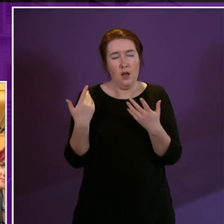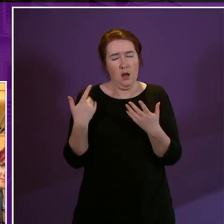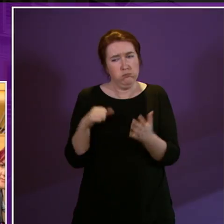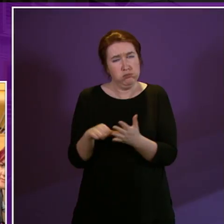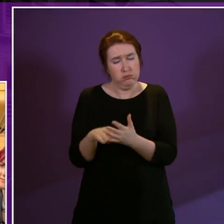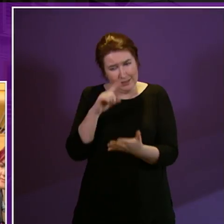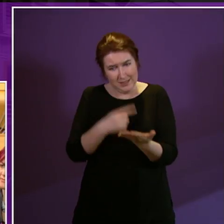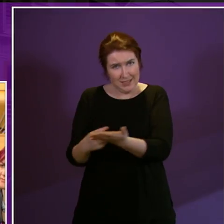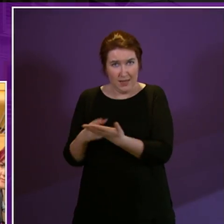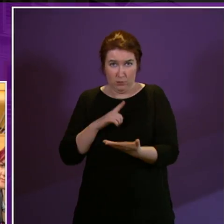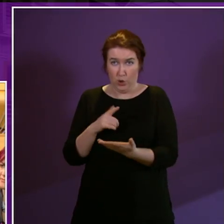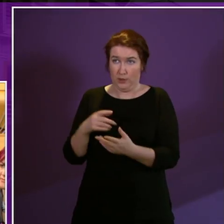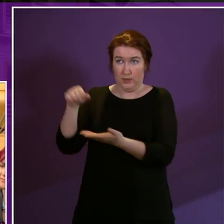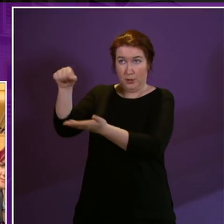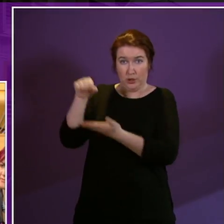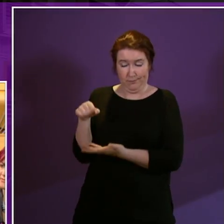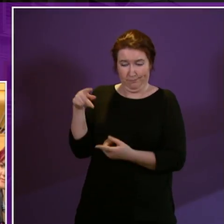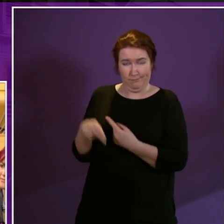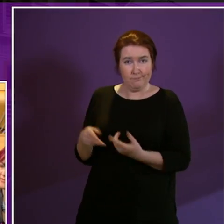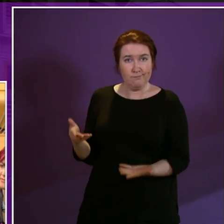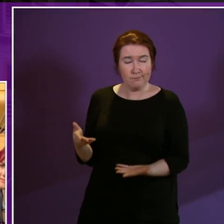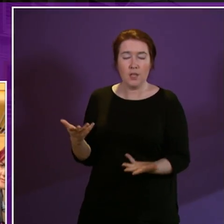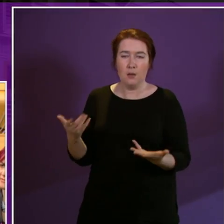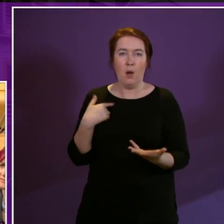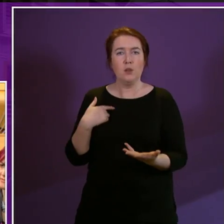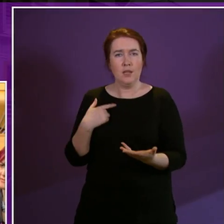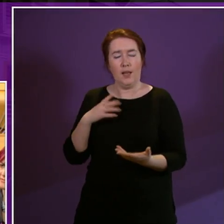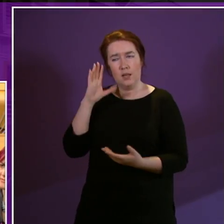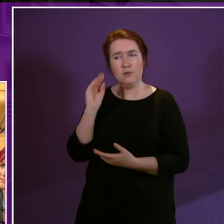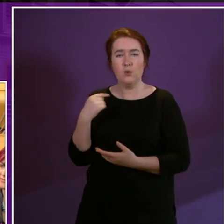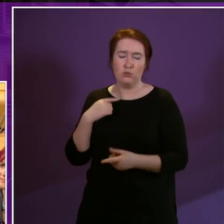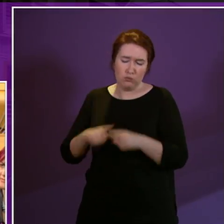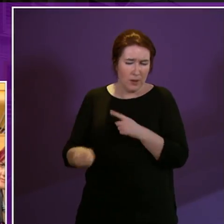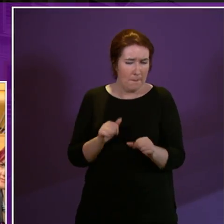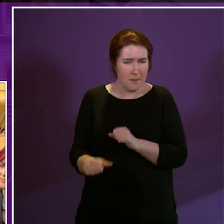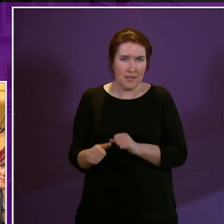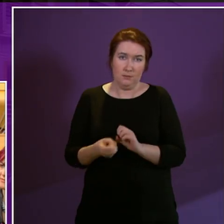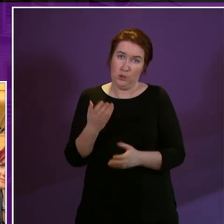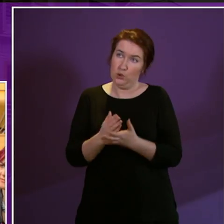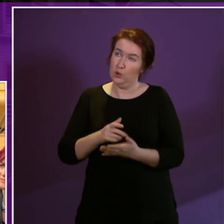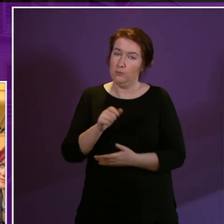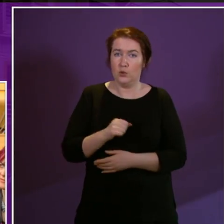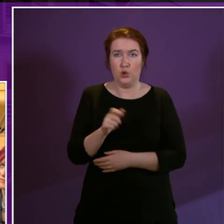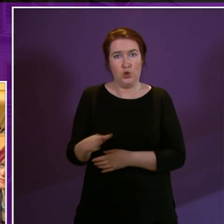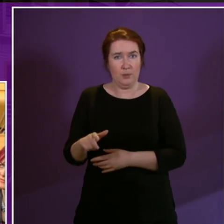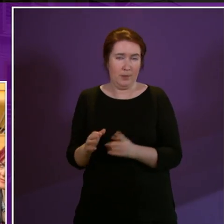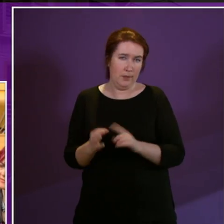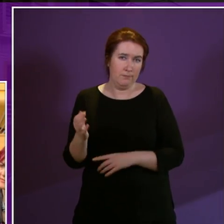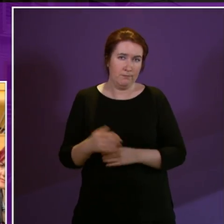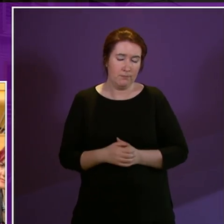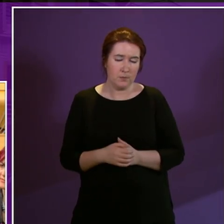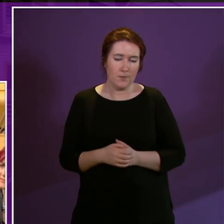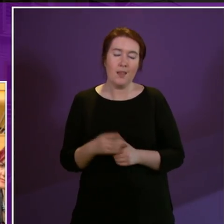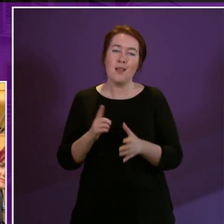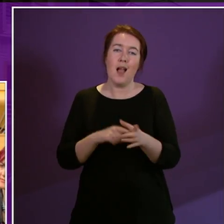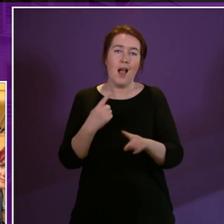difficult ones and I would assure the Member that we will make the best possible choices that we can for the people of Scotland Alex Cole-Hamilton